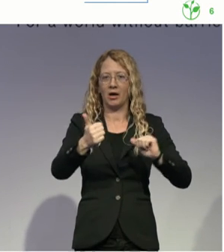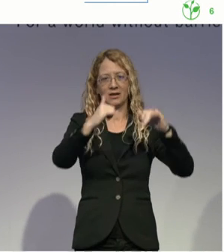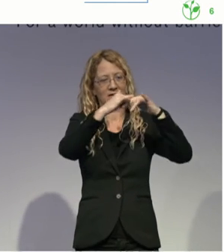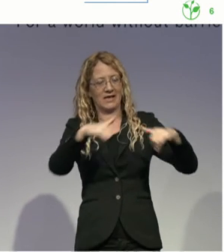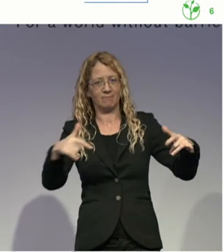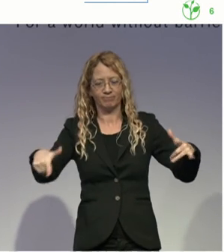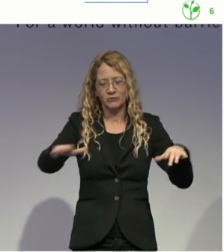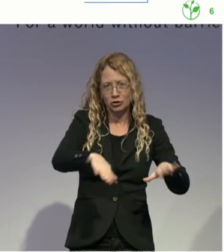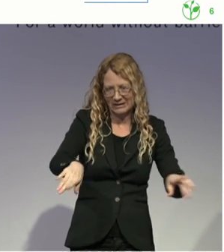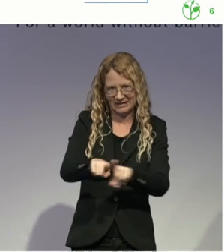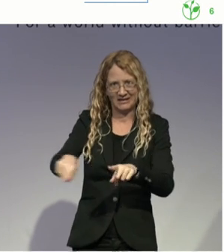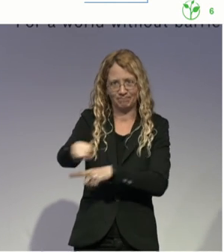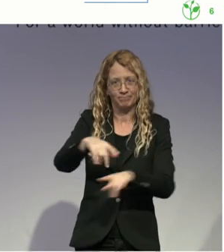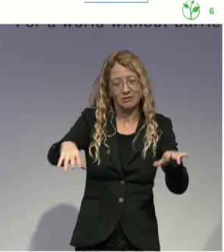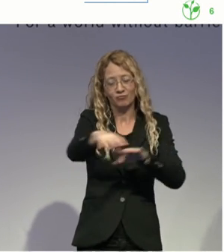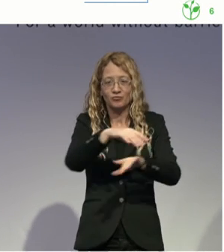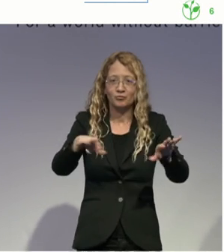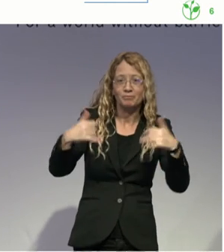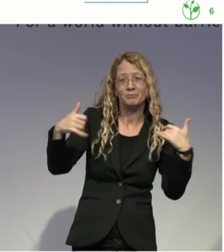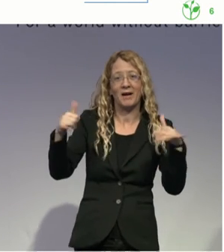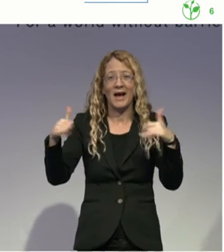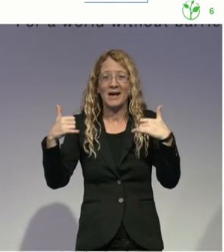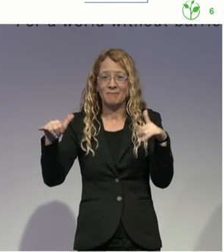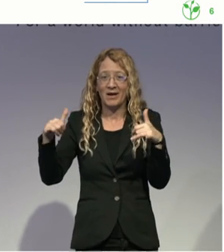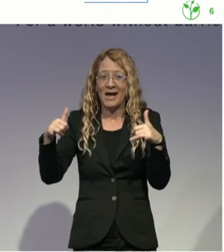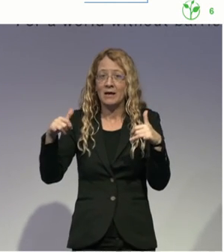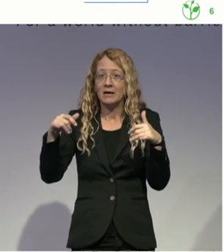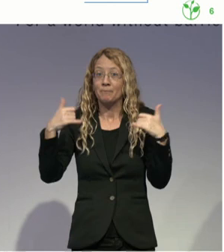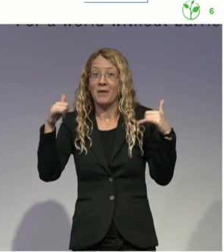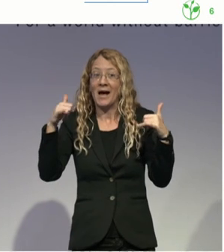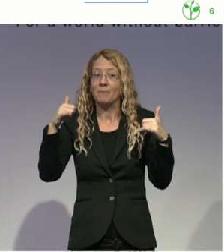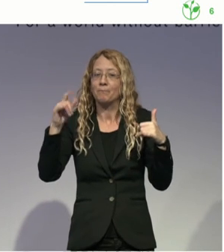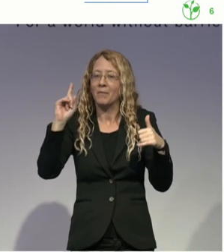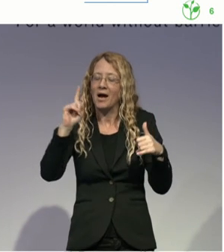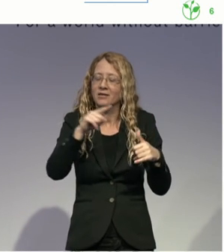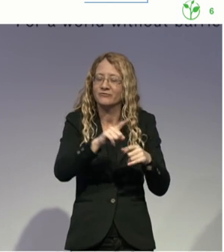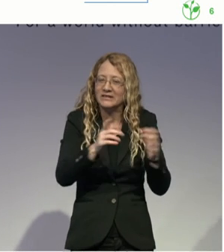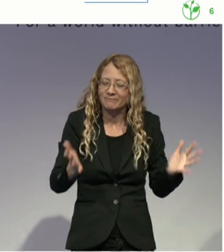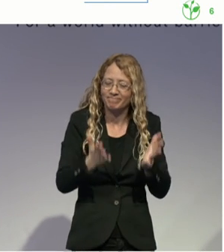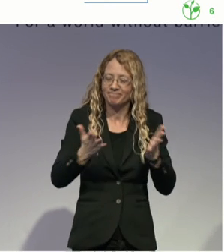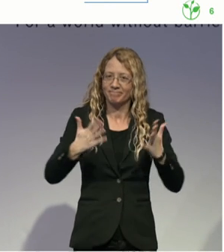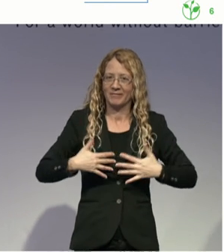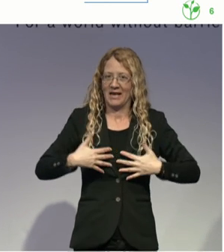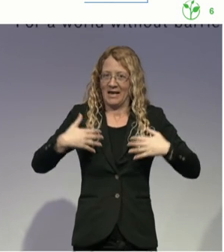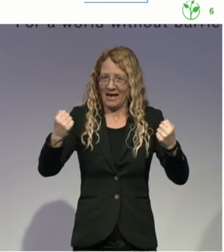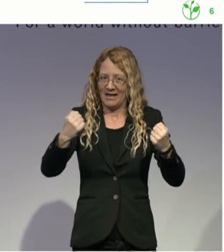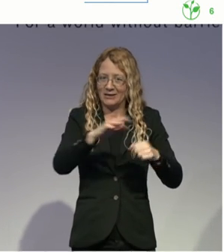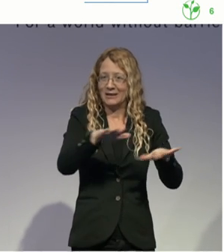doing the same amount of therapy that are usually having like in 40 hours